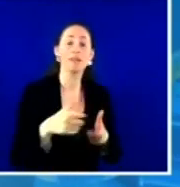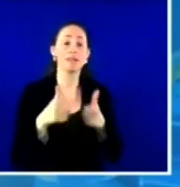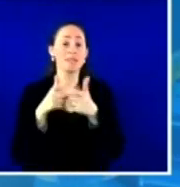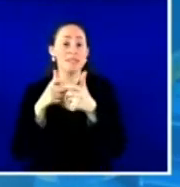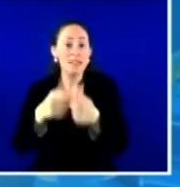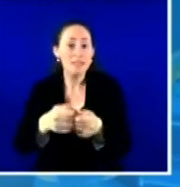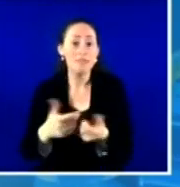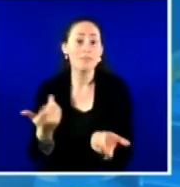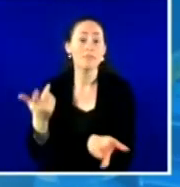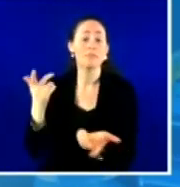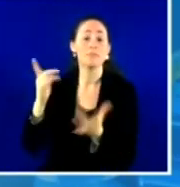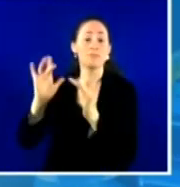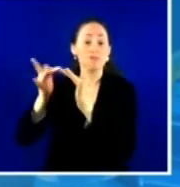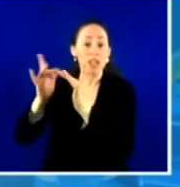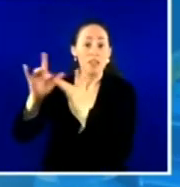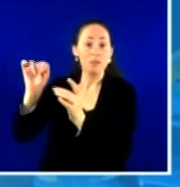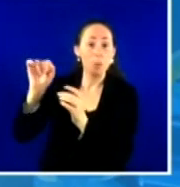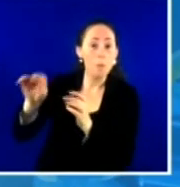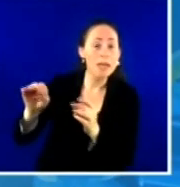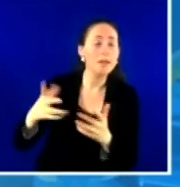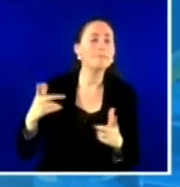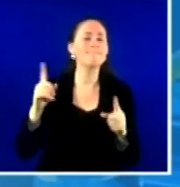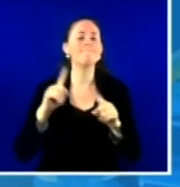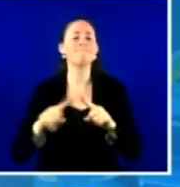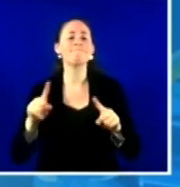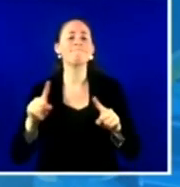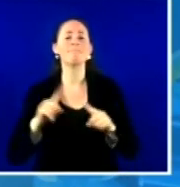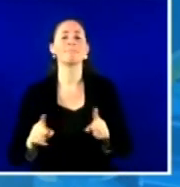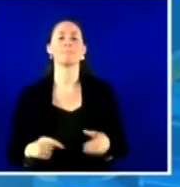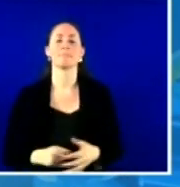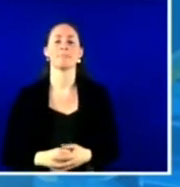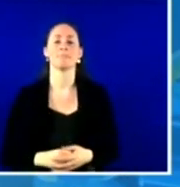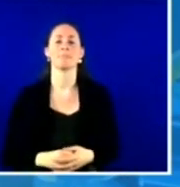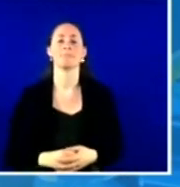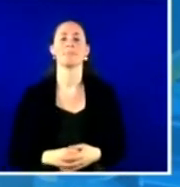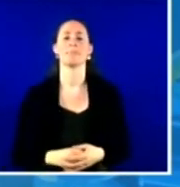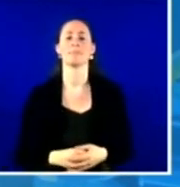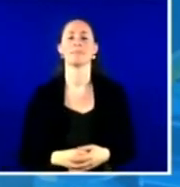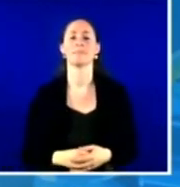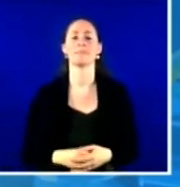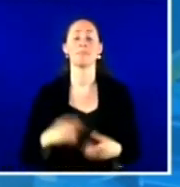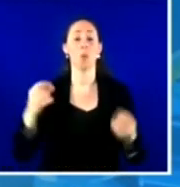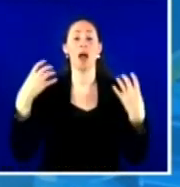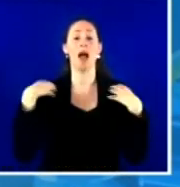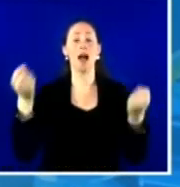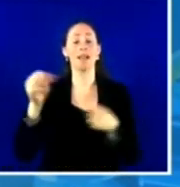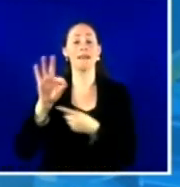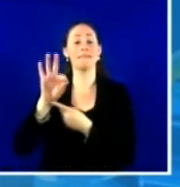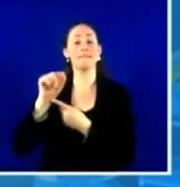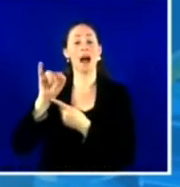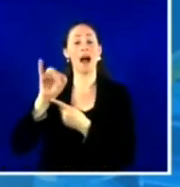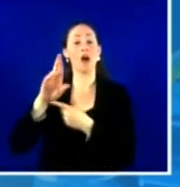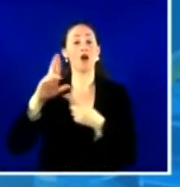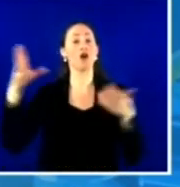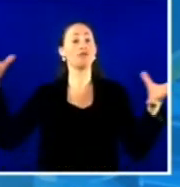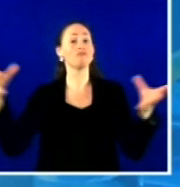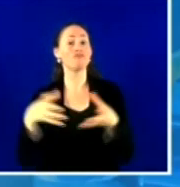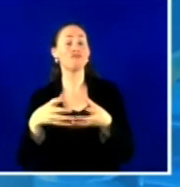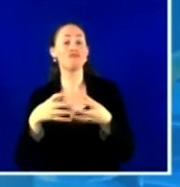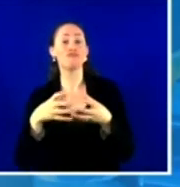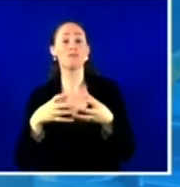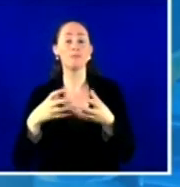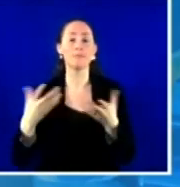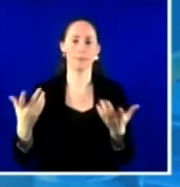you know, through health fairs. And then most importantly, we use the voice of our veterans. So those who had been